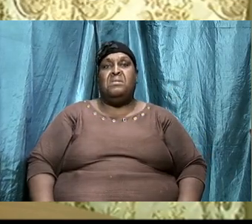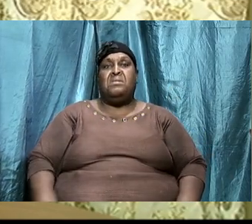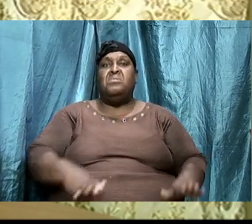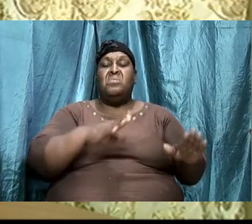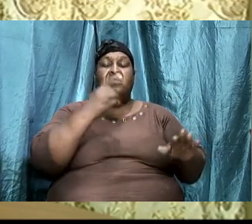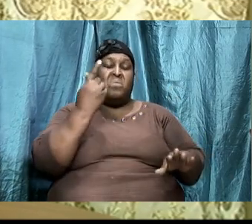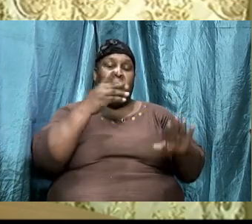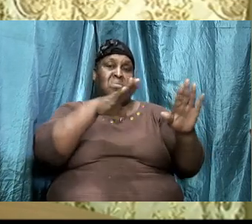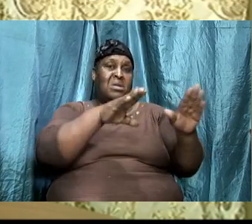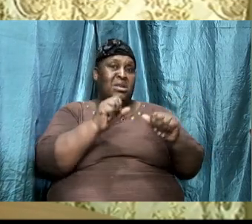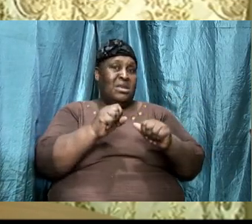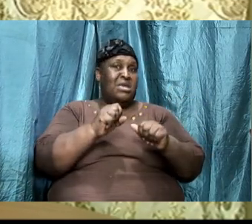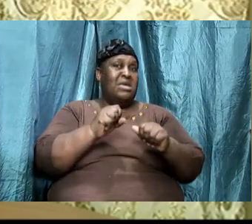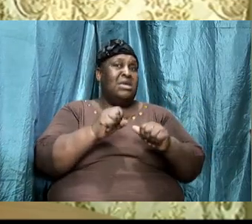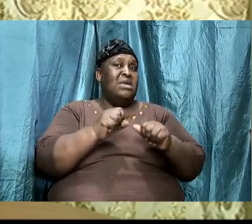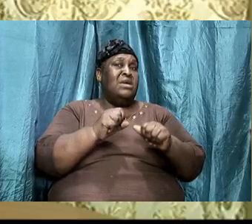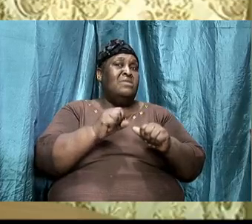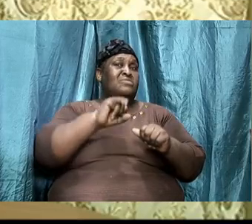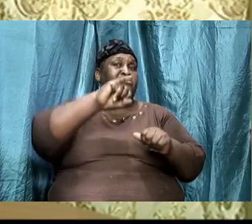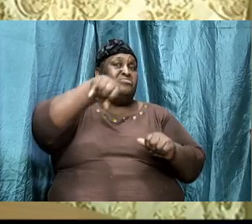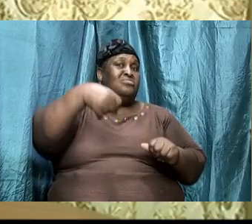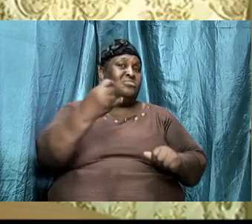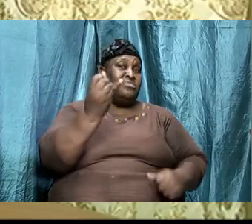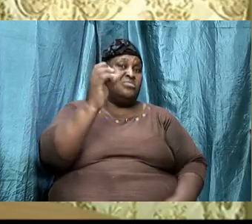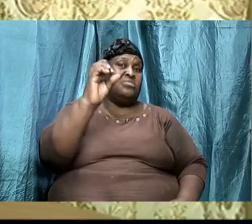it, they said, look here, it's, for them to leave,